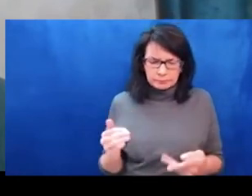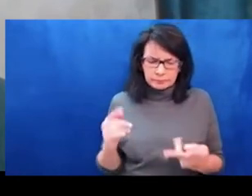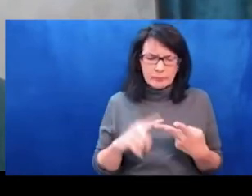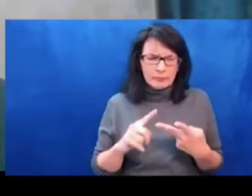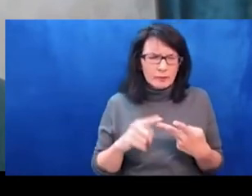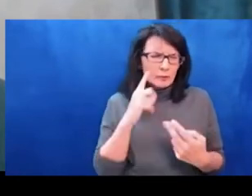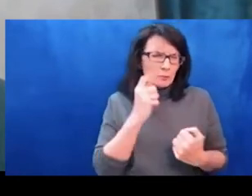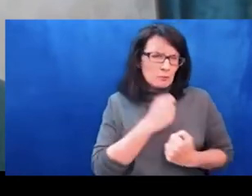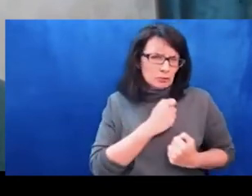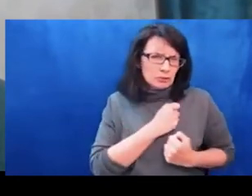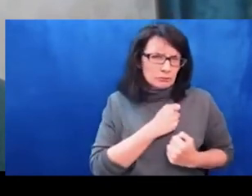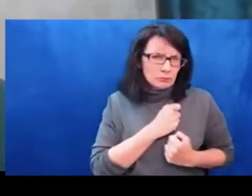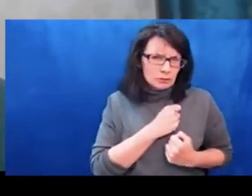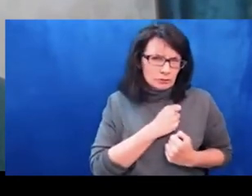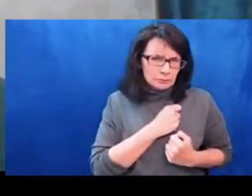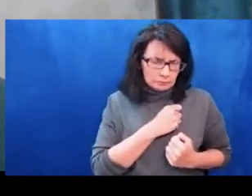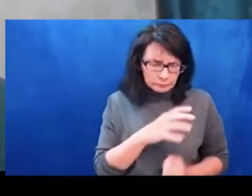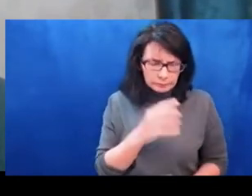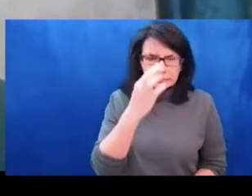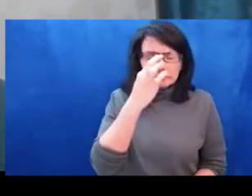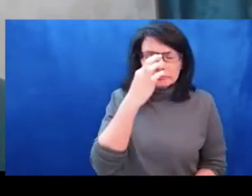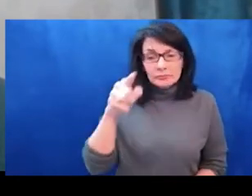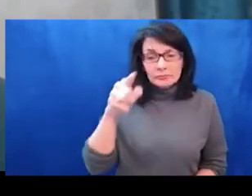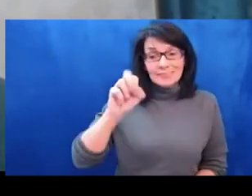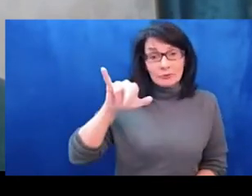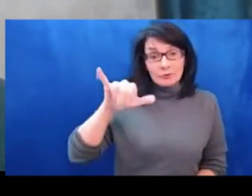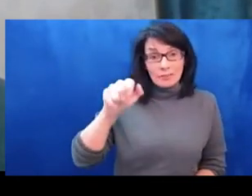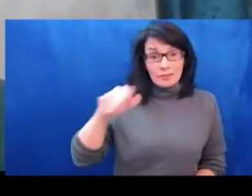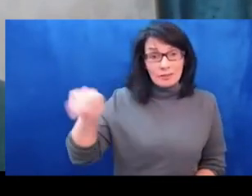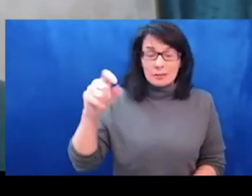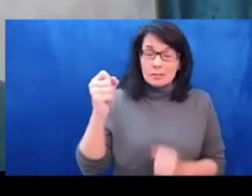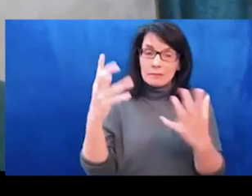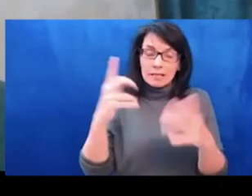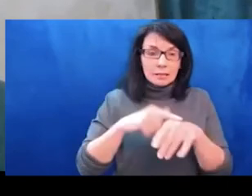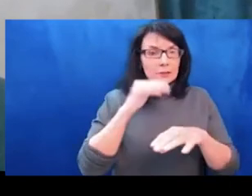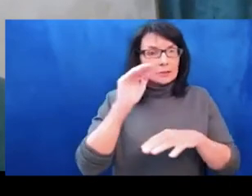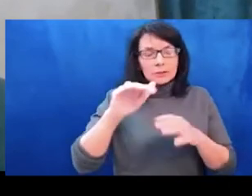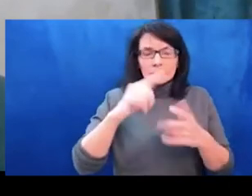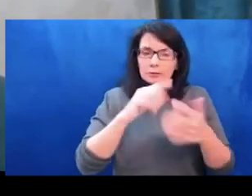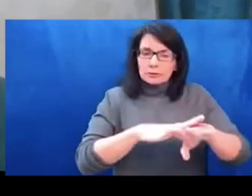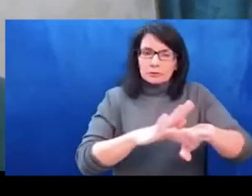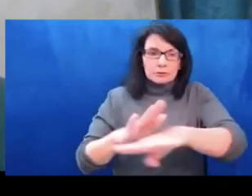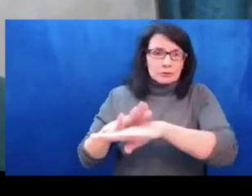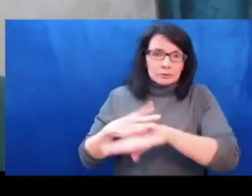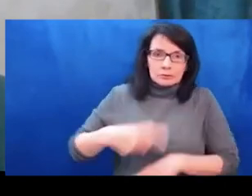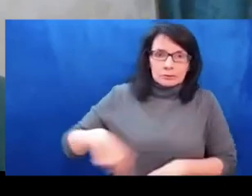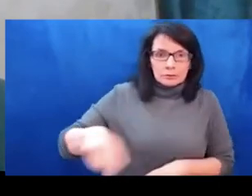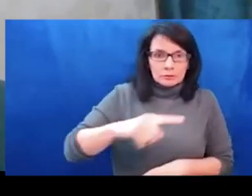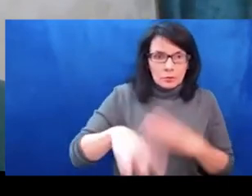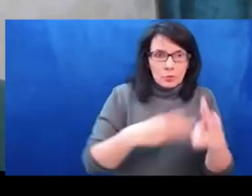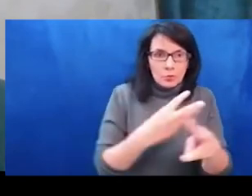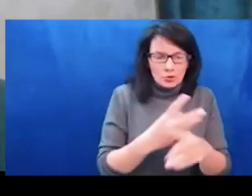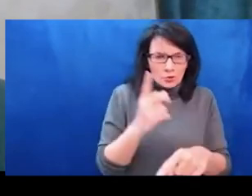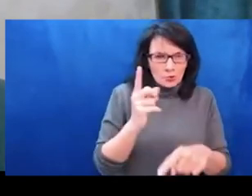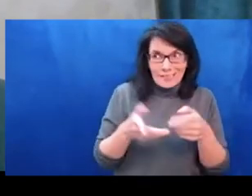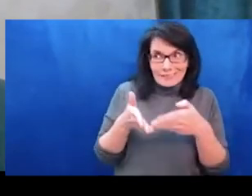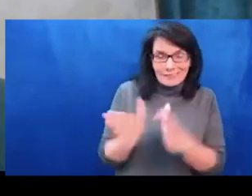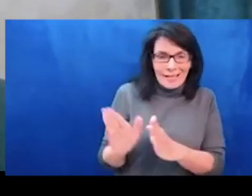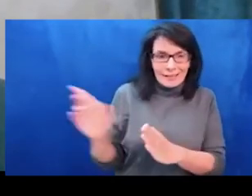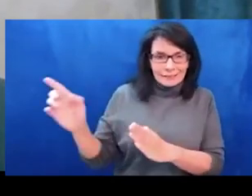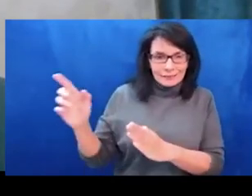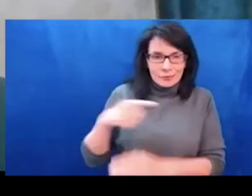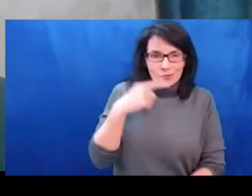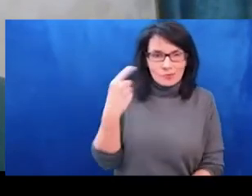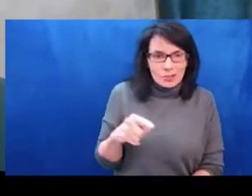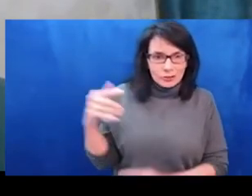normalization mode with Putin's aggression. His crimes were met with the silence